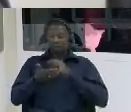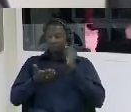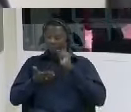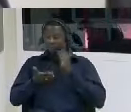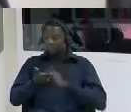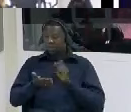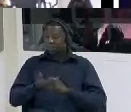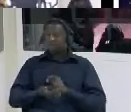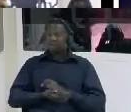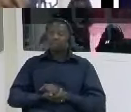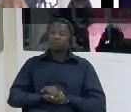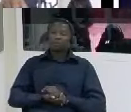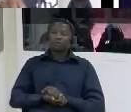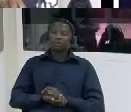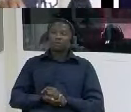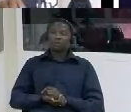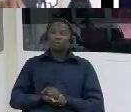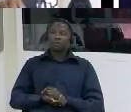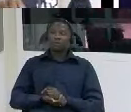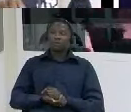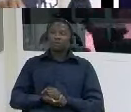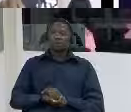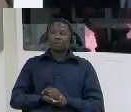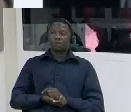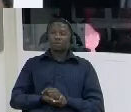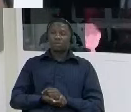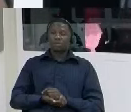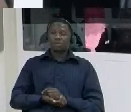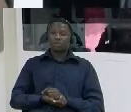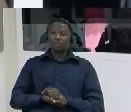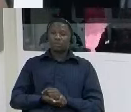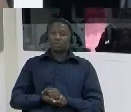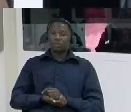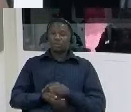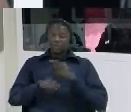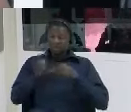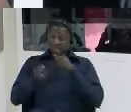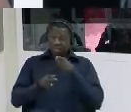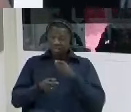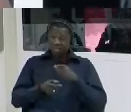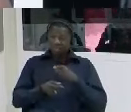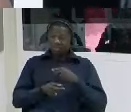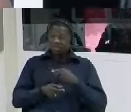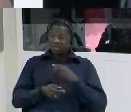did he um go through with his threat to cut your hand with the bayonet